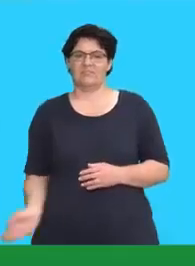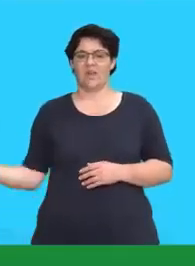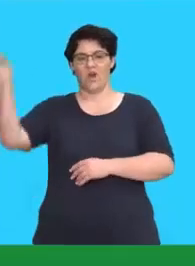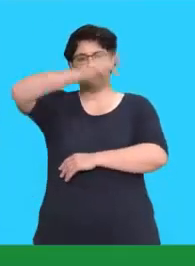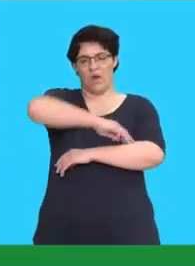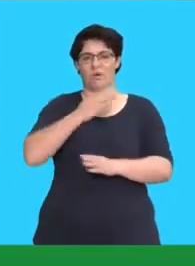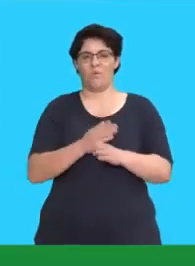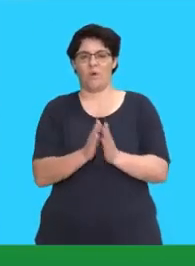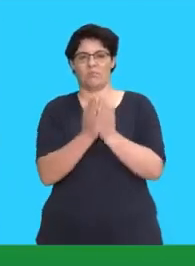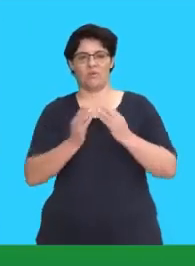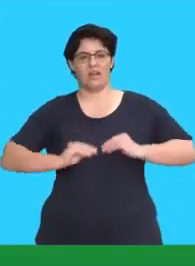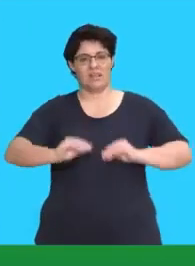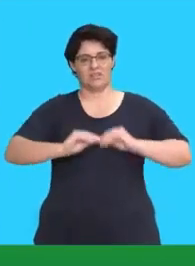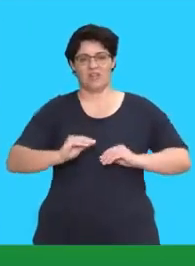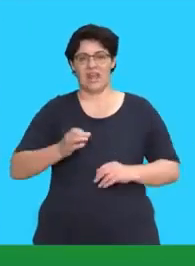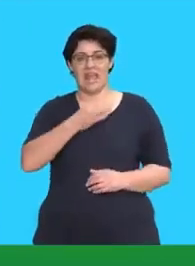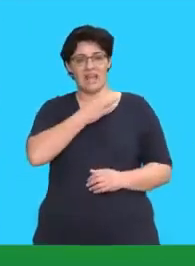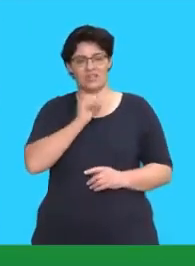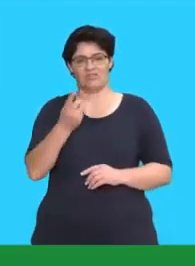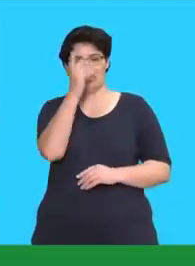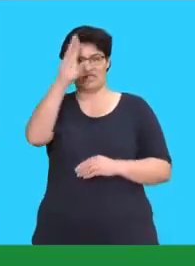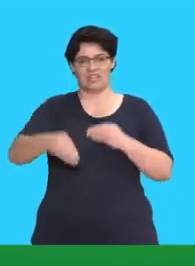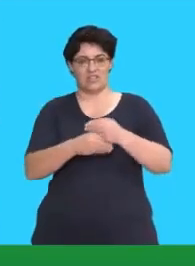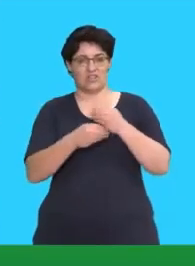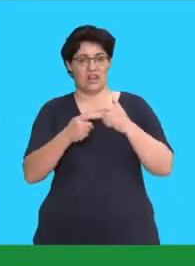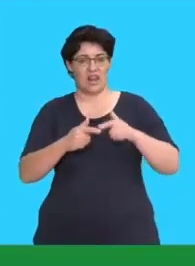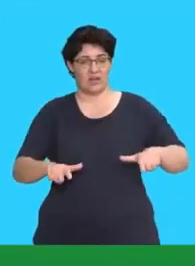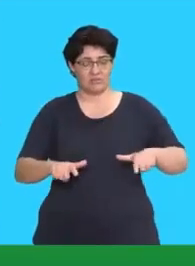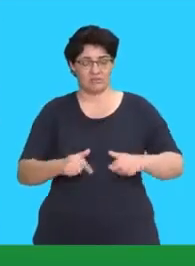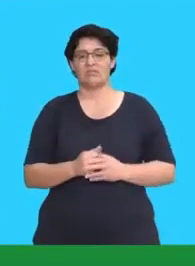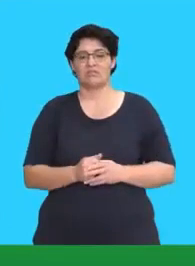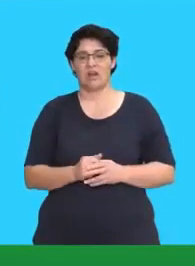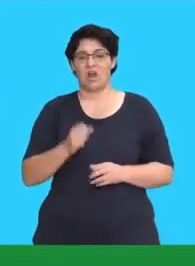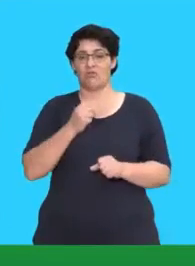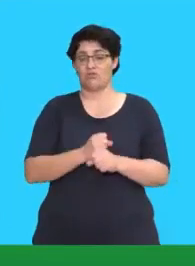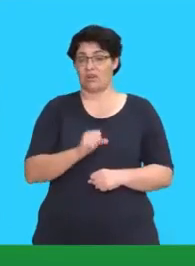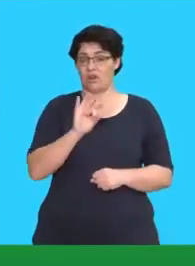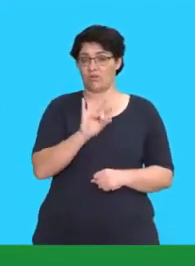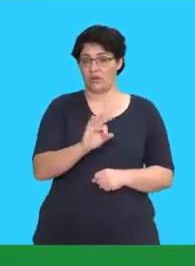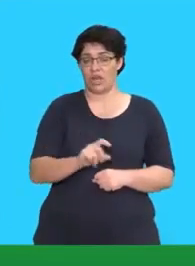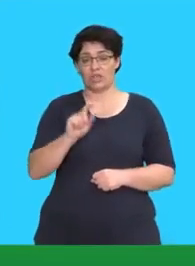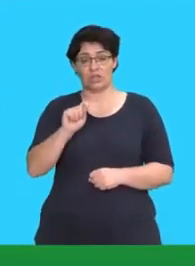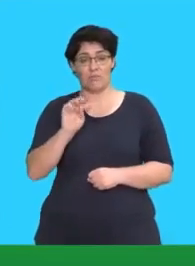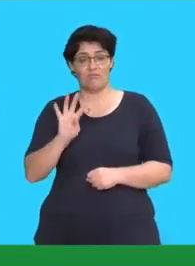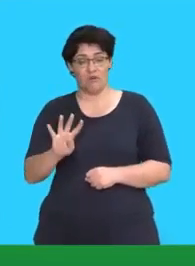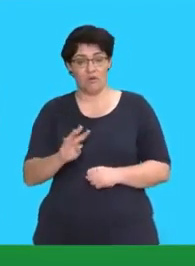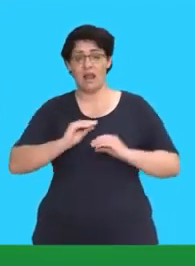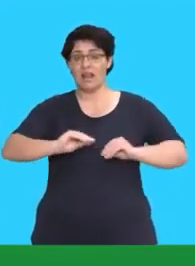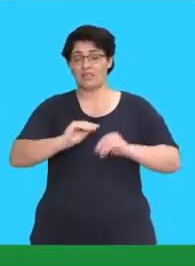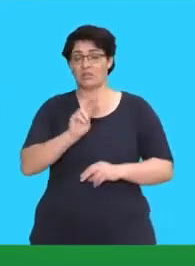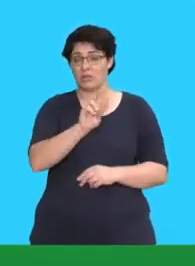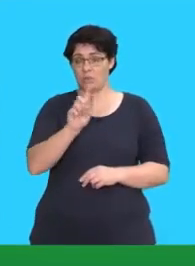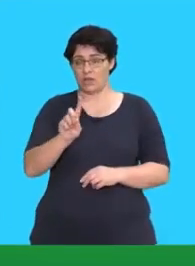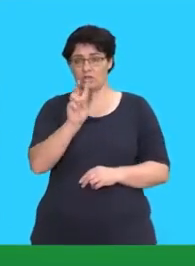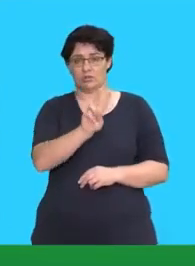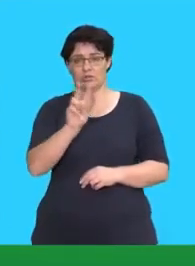This is a rainbow workbook lesson for English First Additional Language, Grade 3, Term 4, Lessons